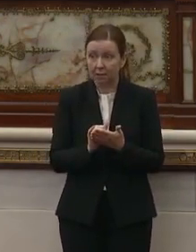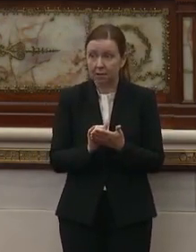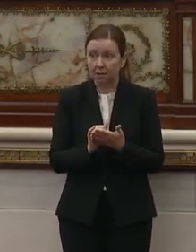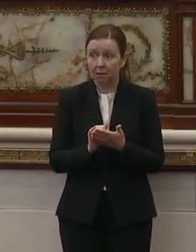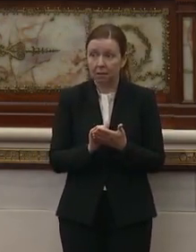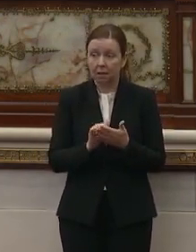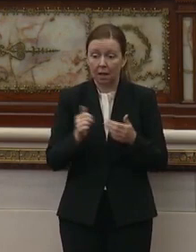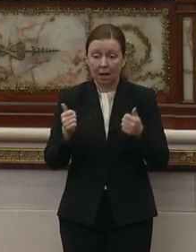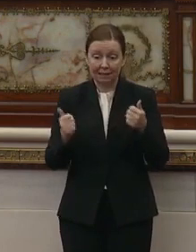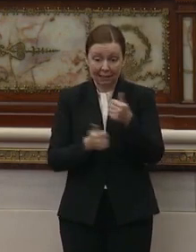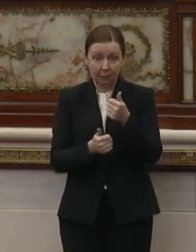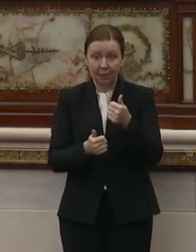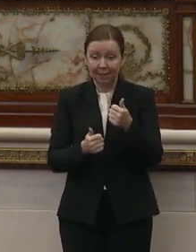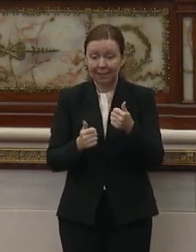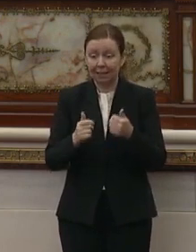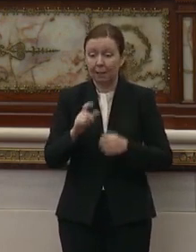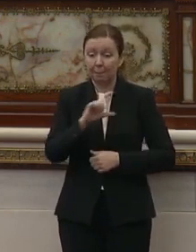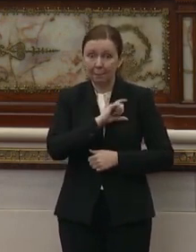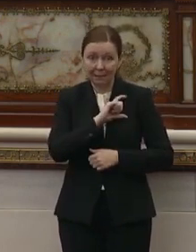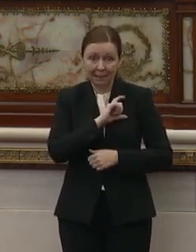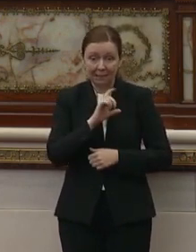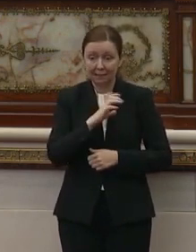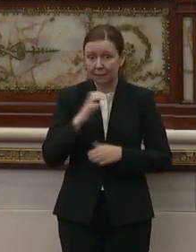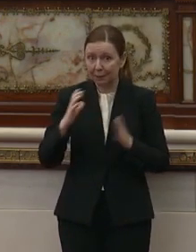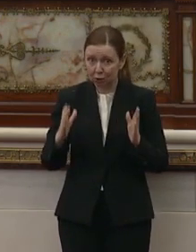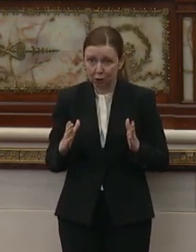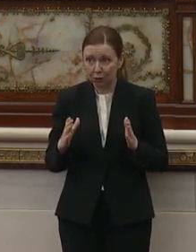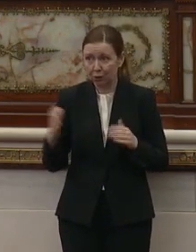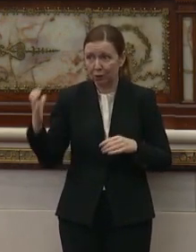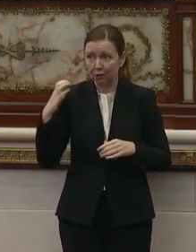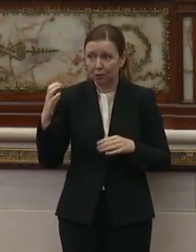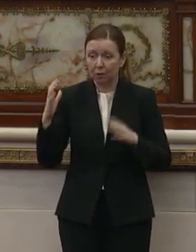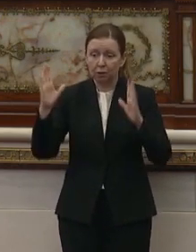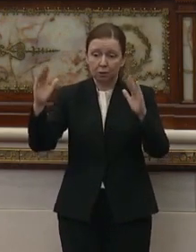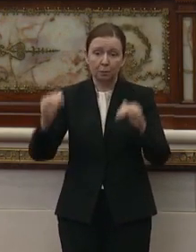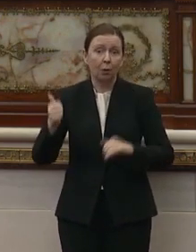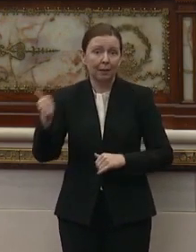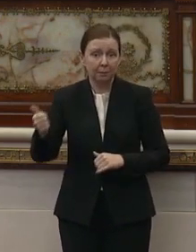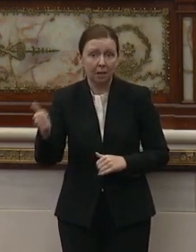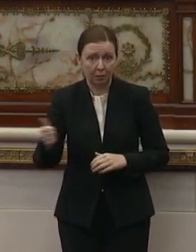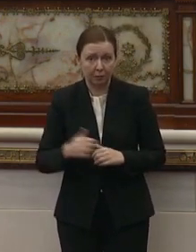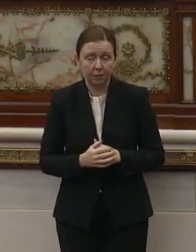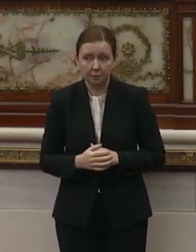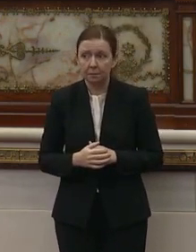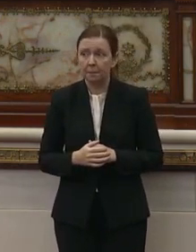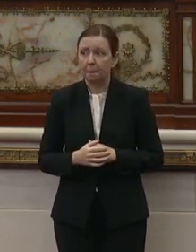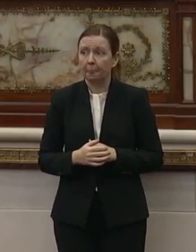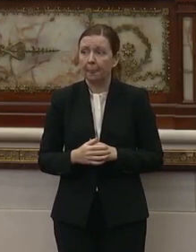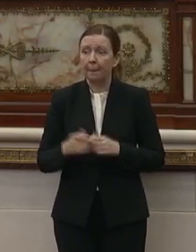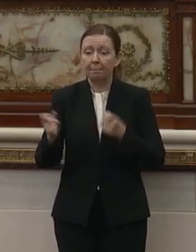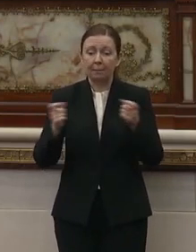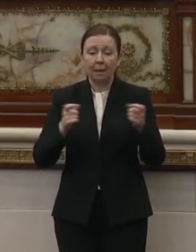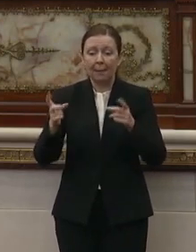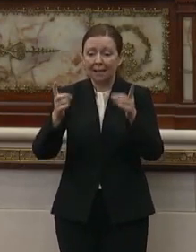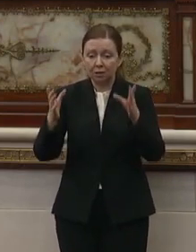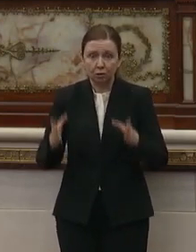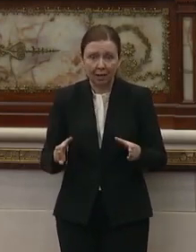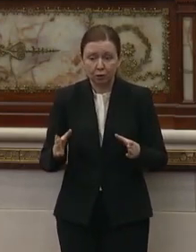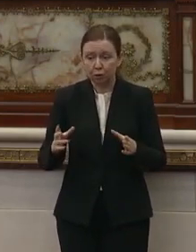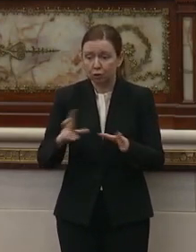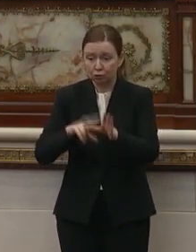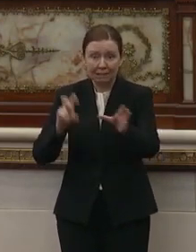deputy police commissioner demoted himself, managing director